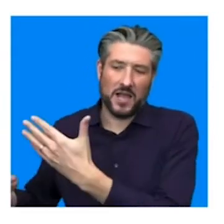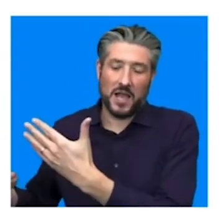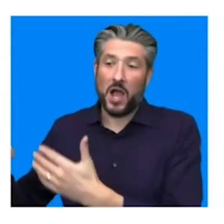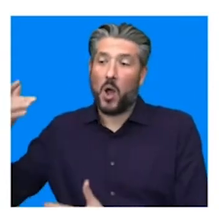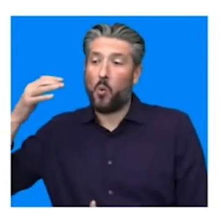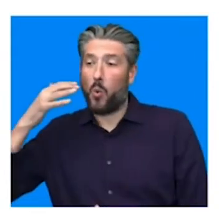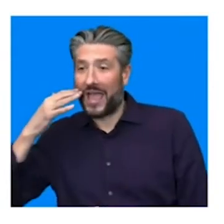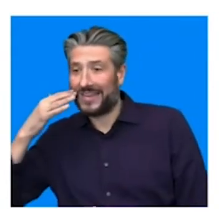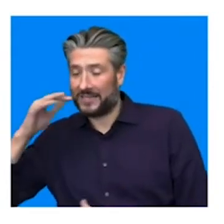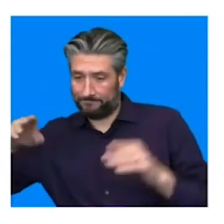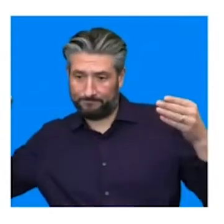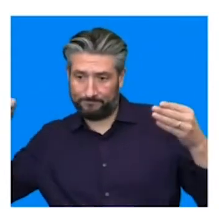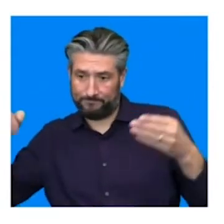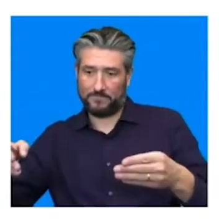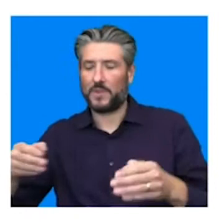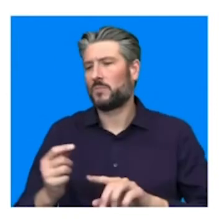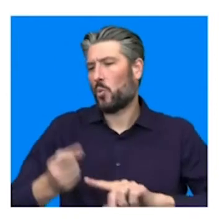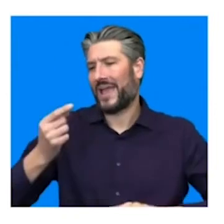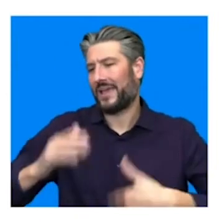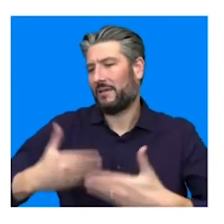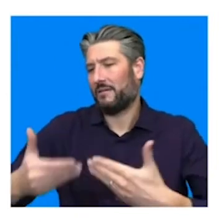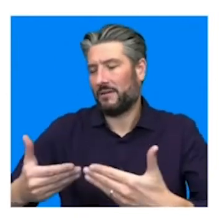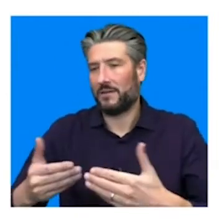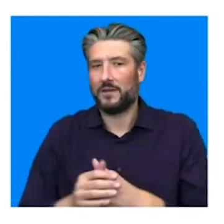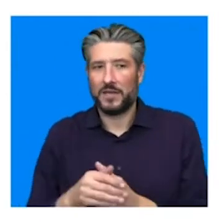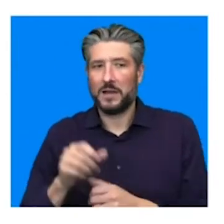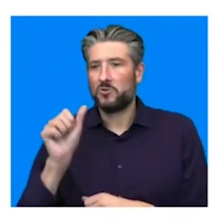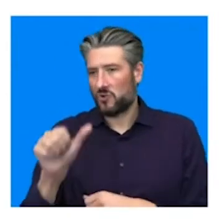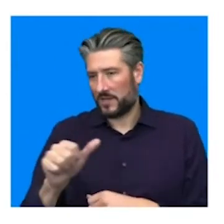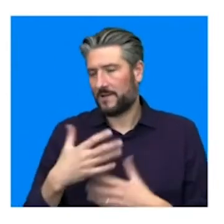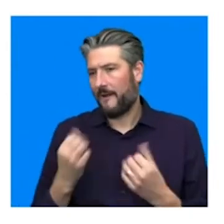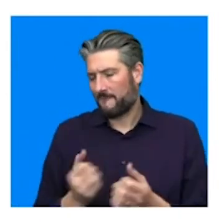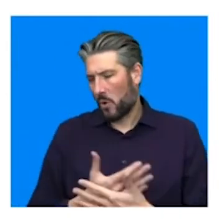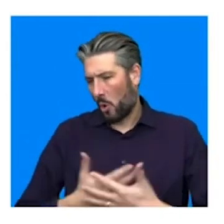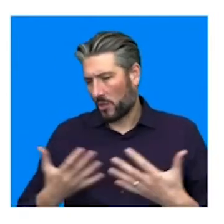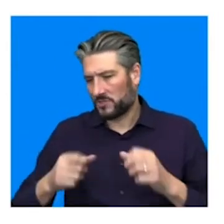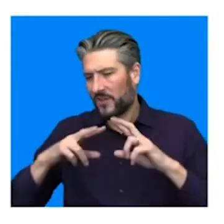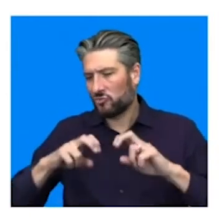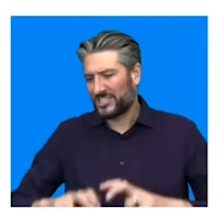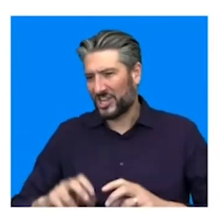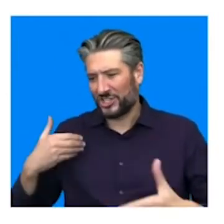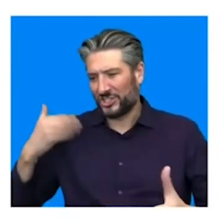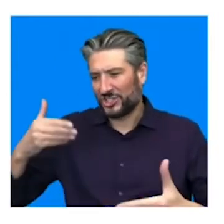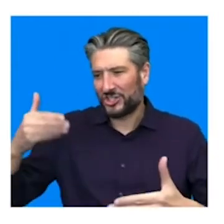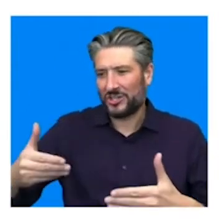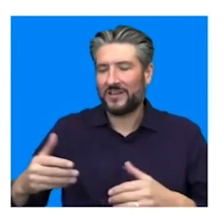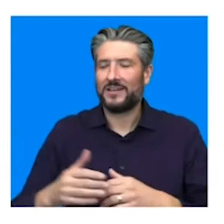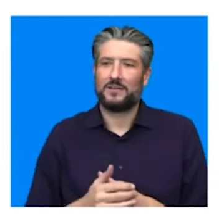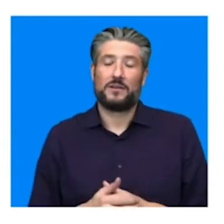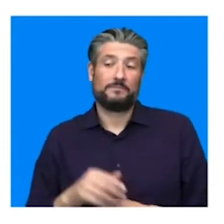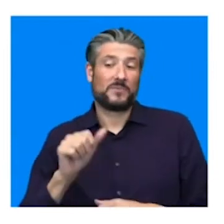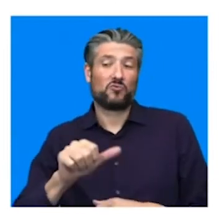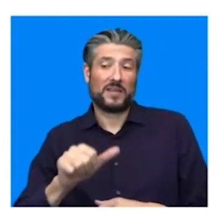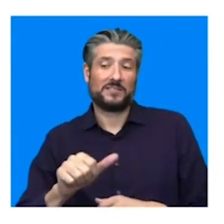quickly. Yeah. But there was a lot of research. There was a lot of stuff behind it. We pulled in so much. We were looking